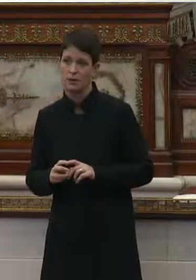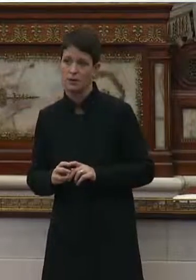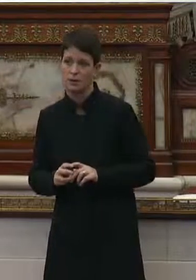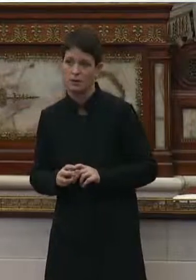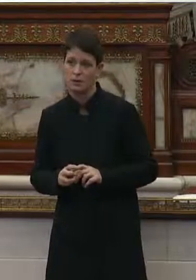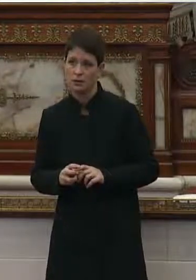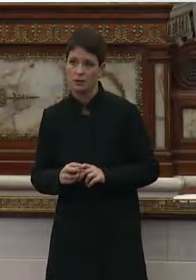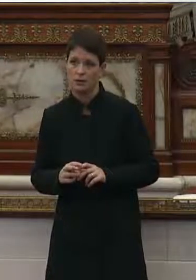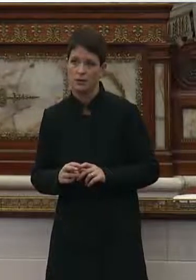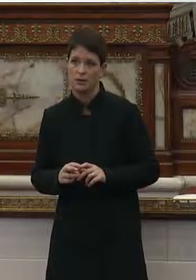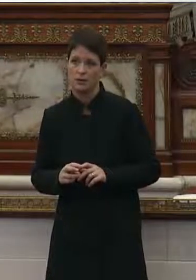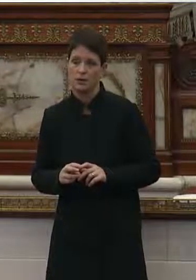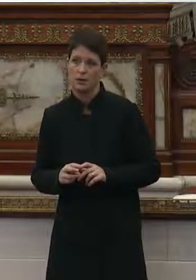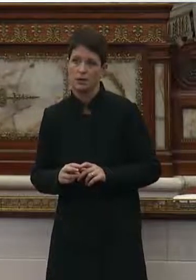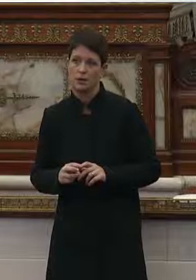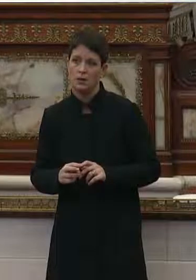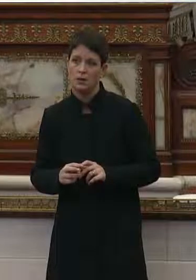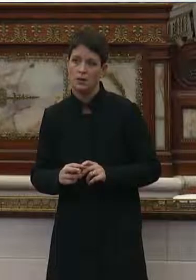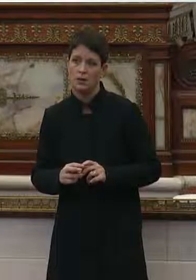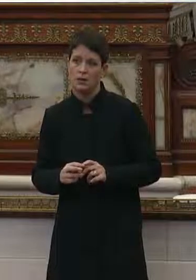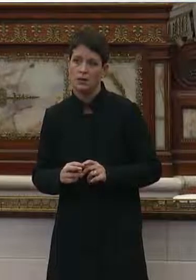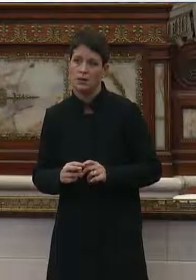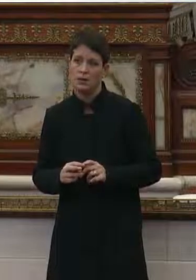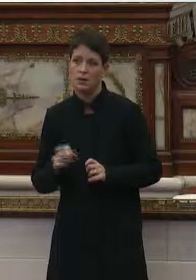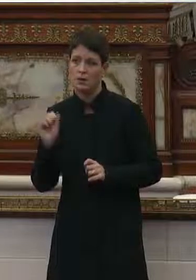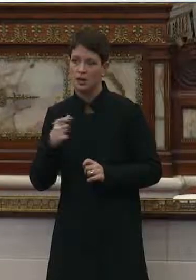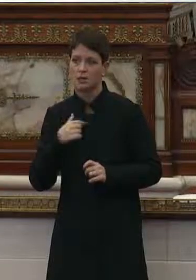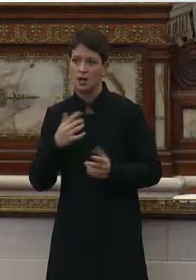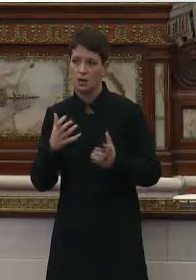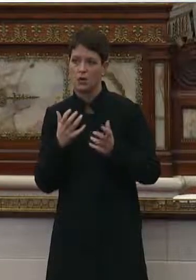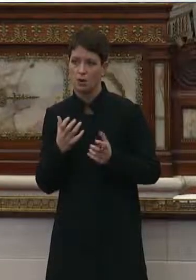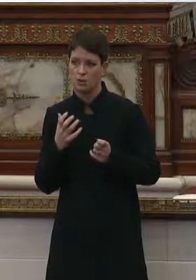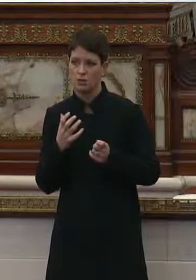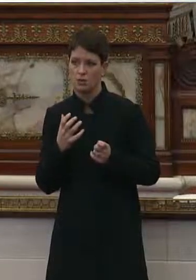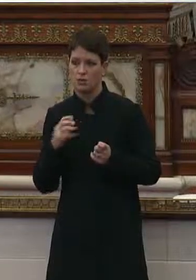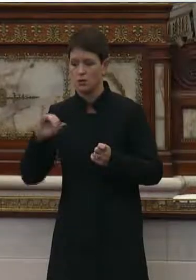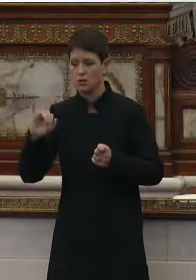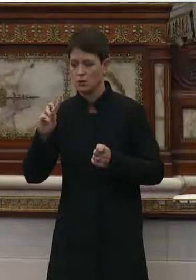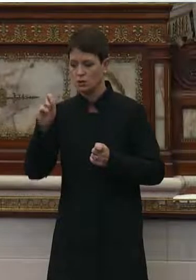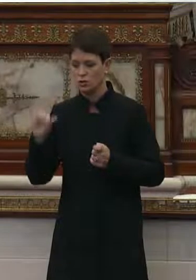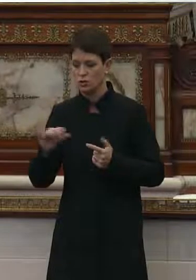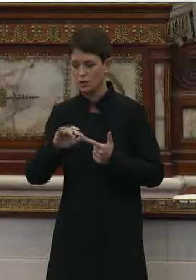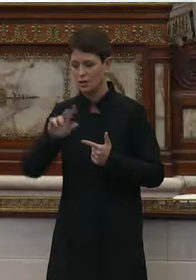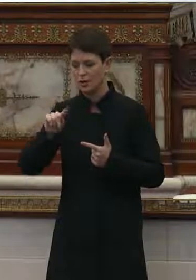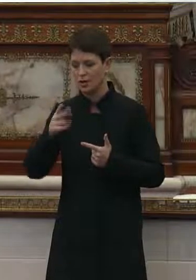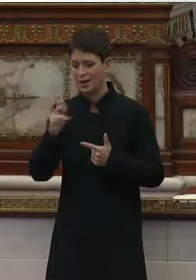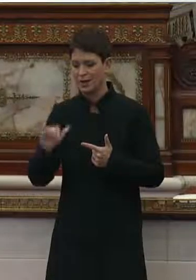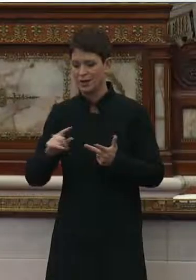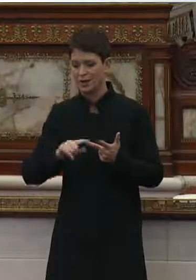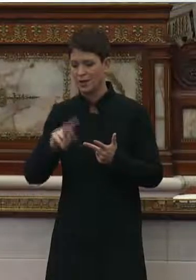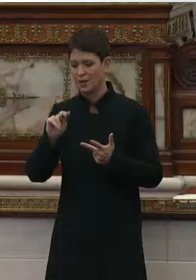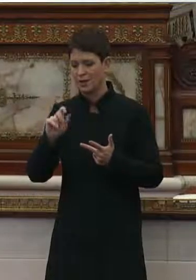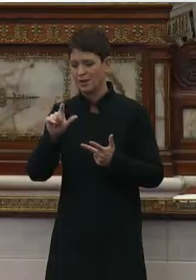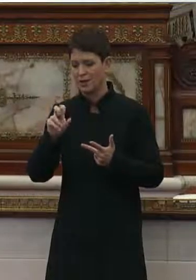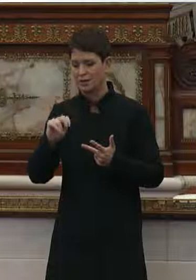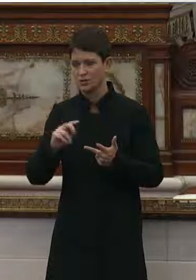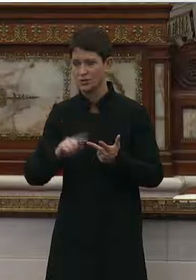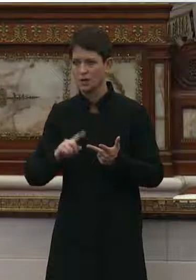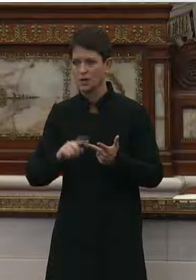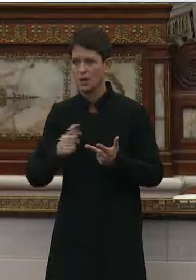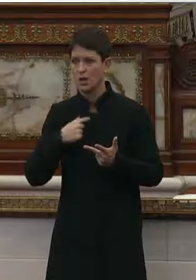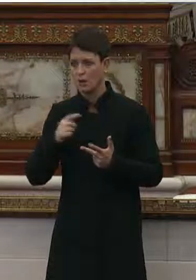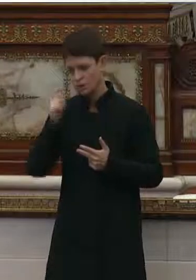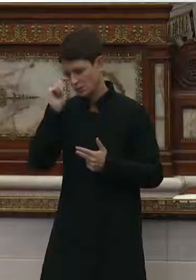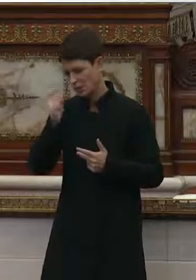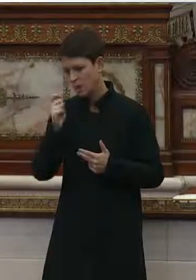Yeah. Yeah, just want to also let Judy, Kathy and Nelson, you know, I also want to